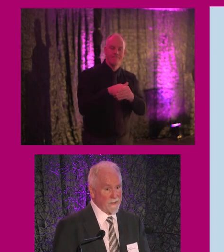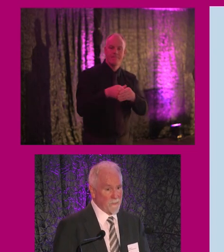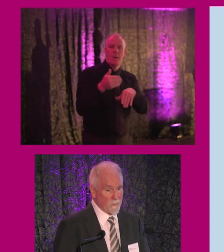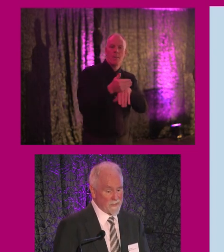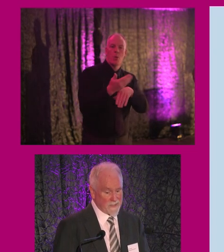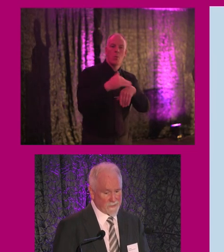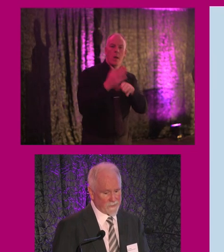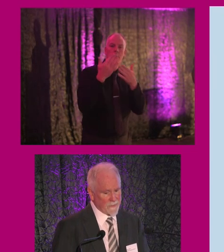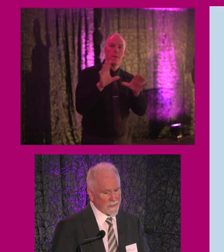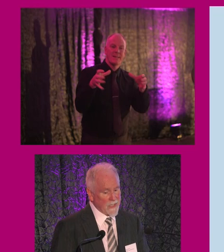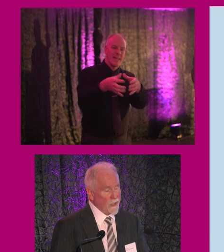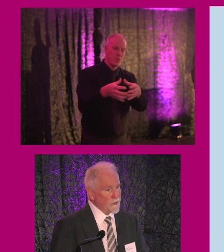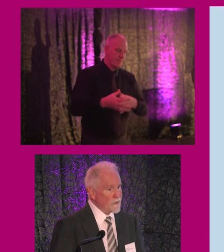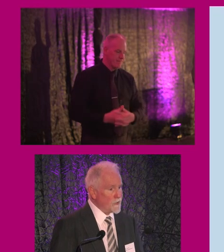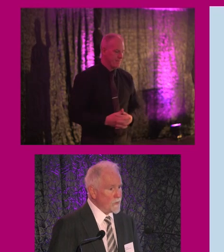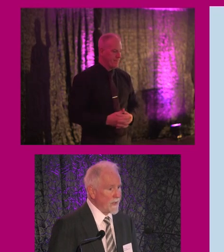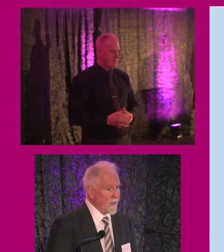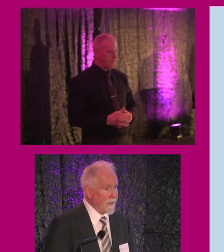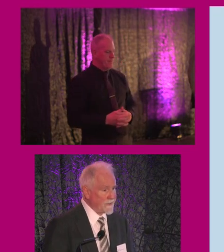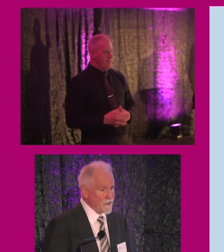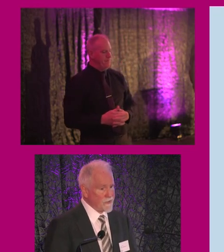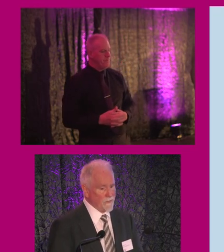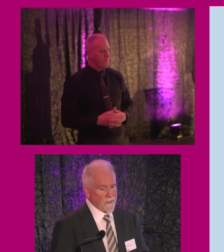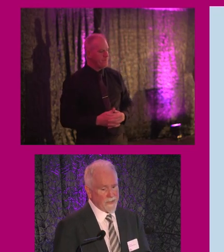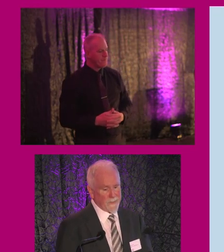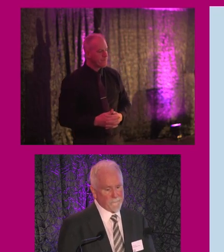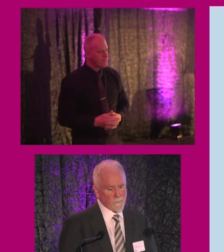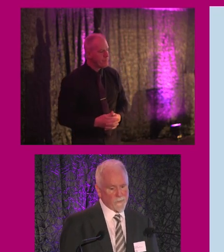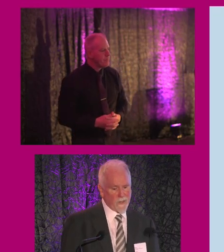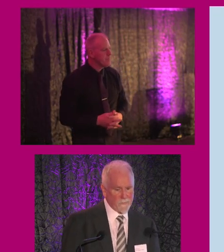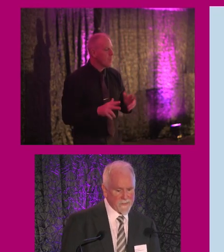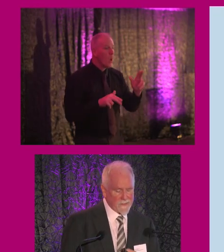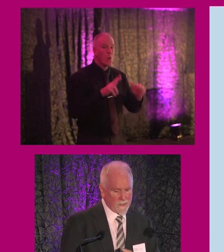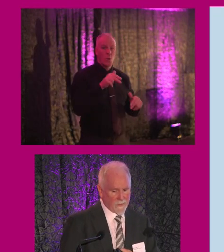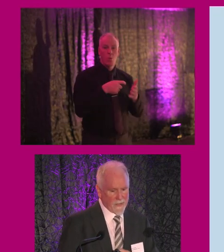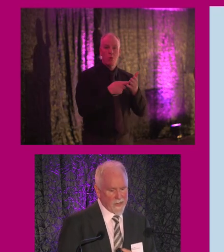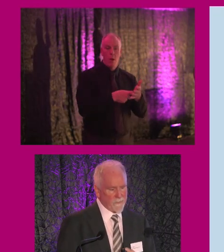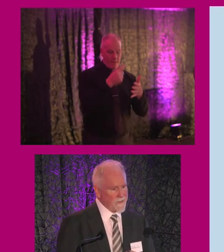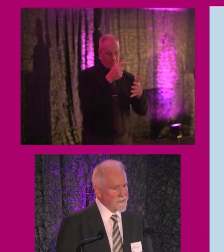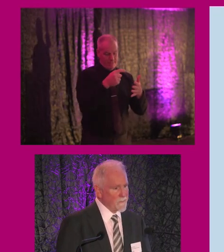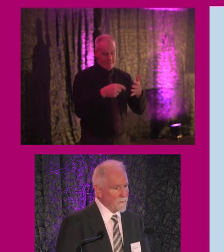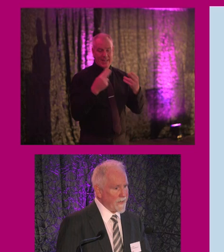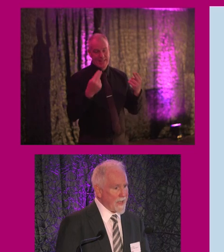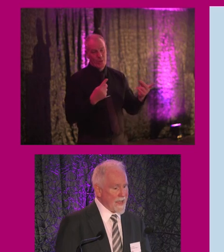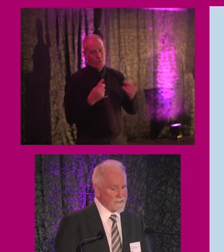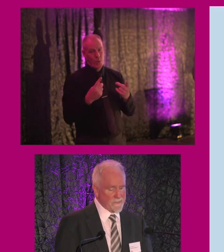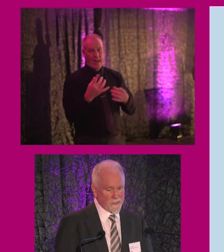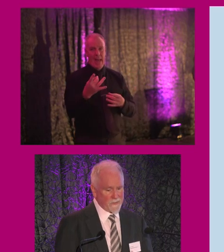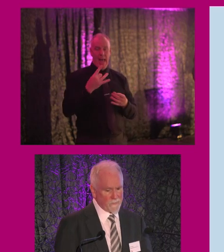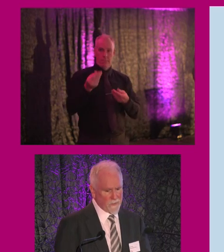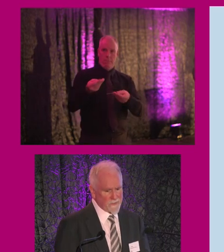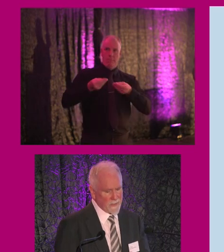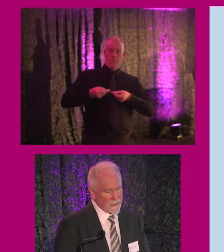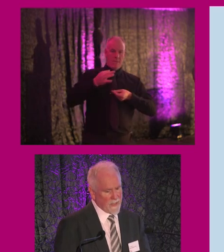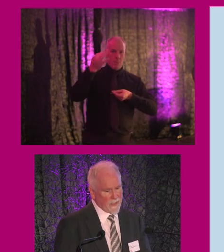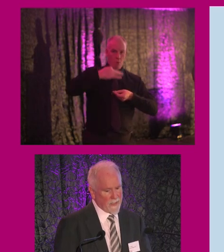in the public sector. New additional requirements are areas that we've been asked by